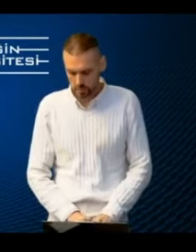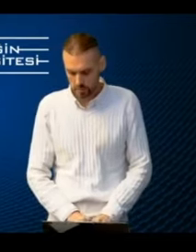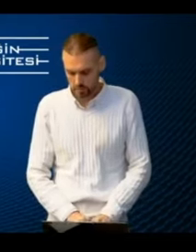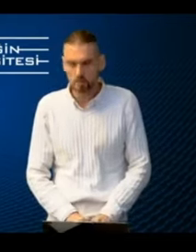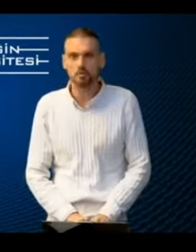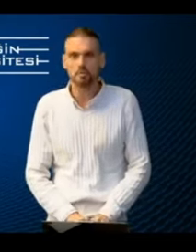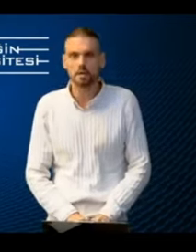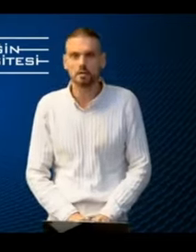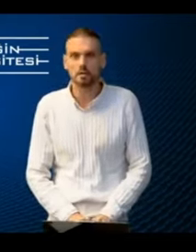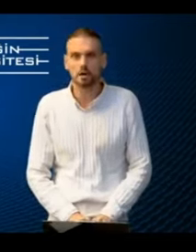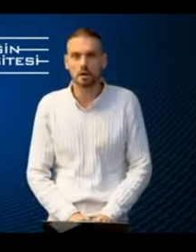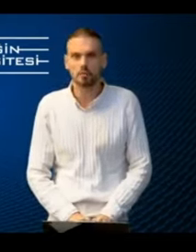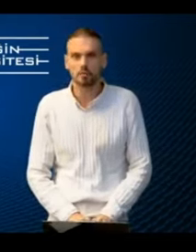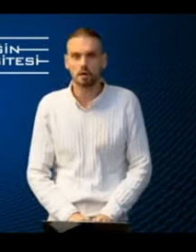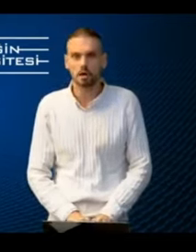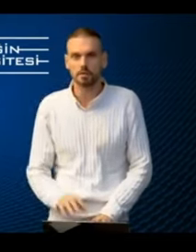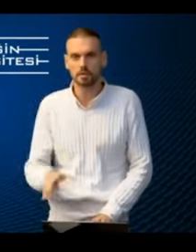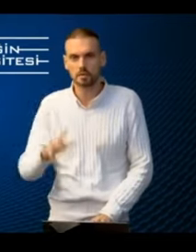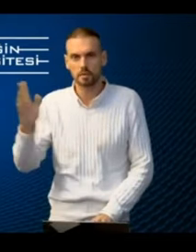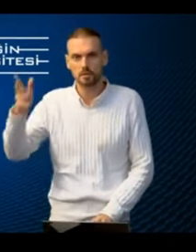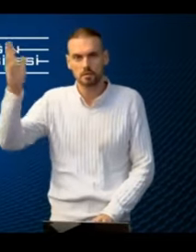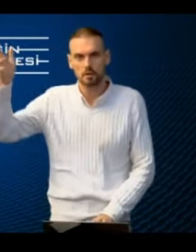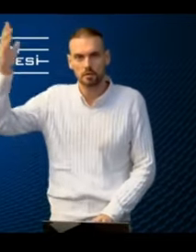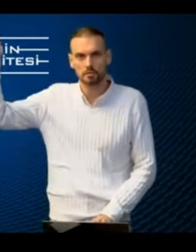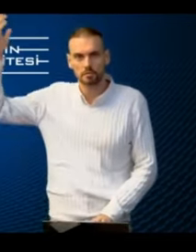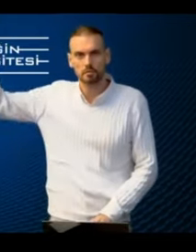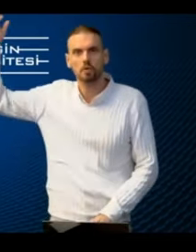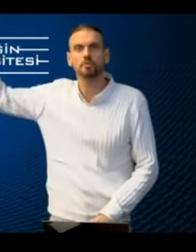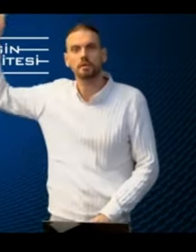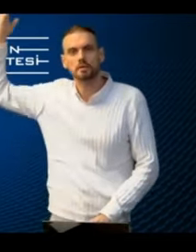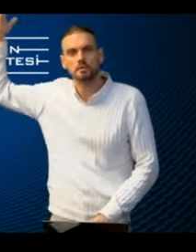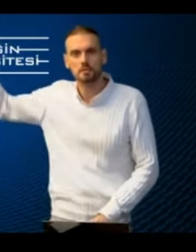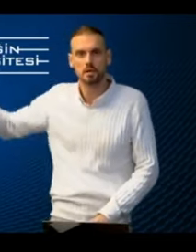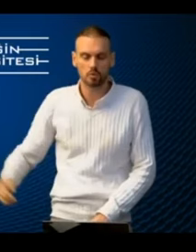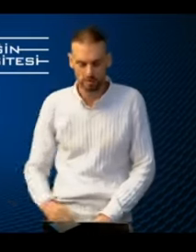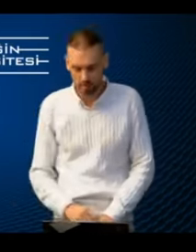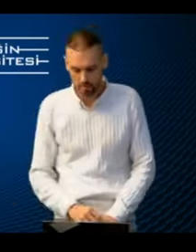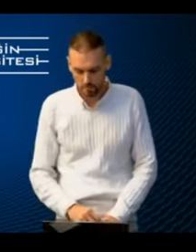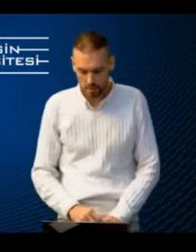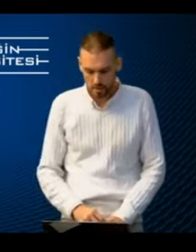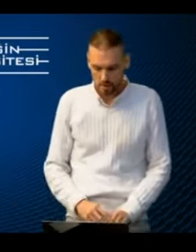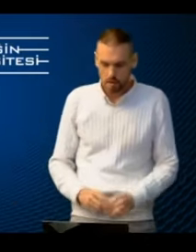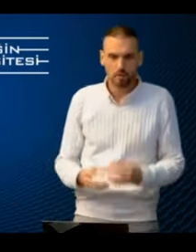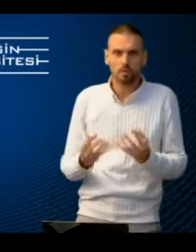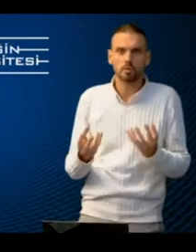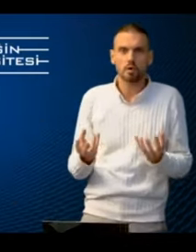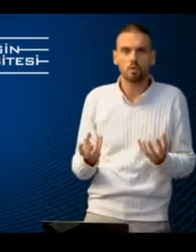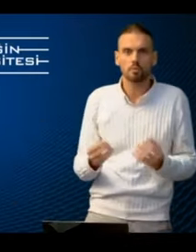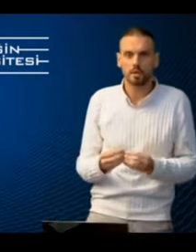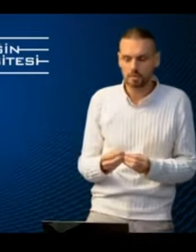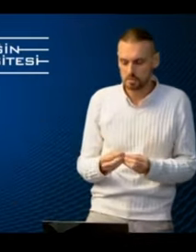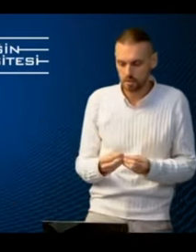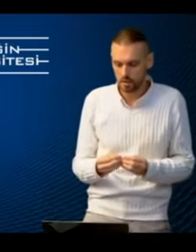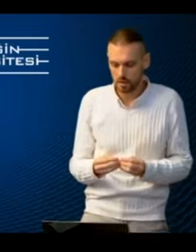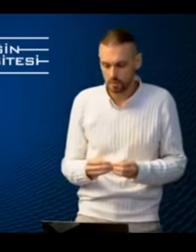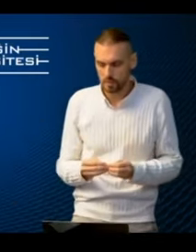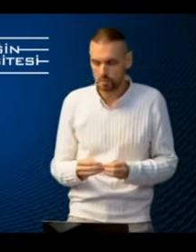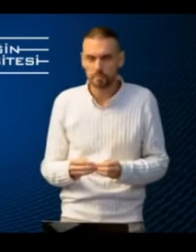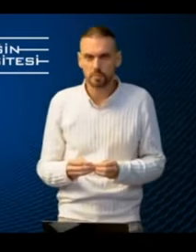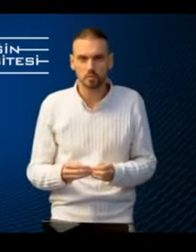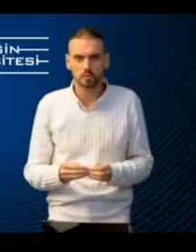curriculum doesn't remain a database of content somewhere there. We hope that